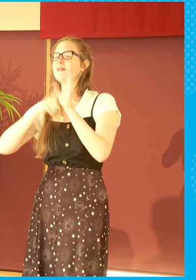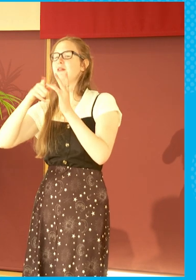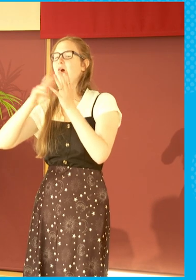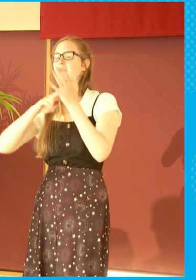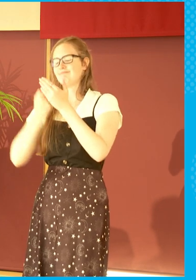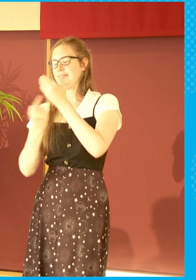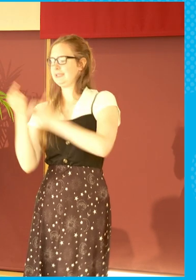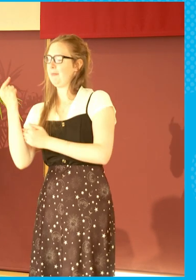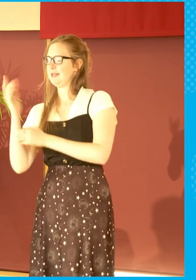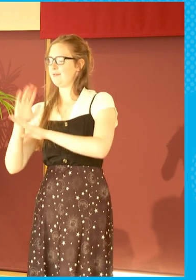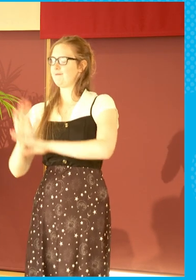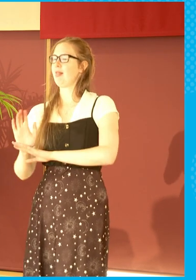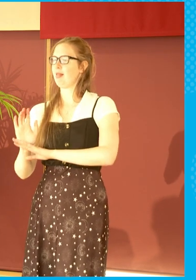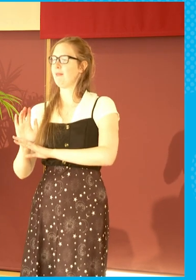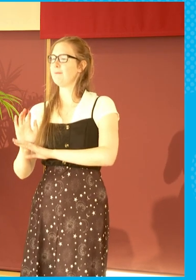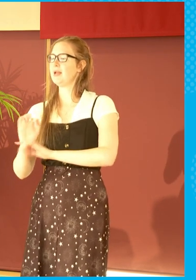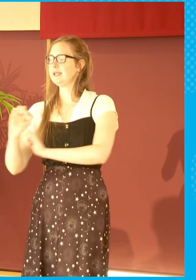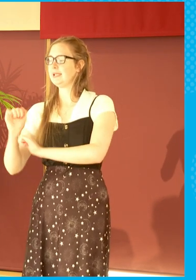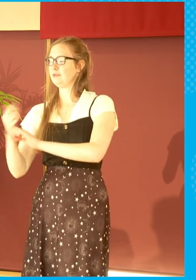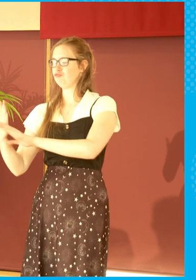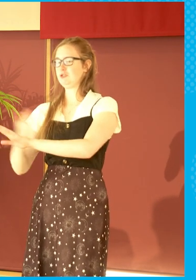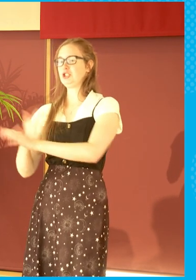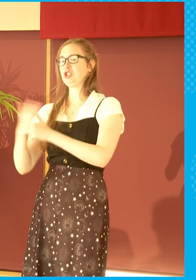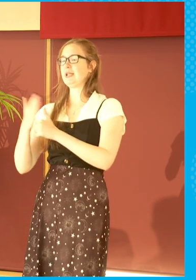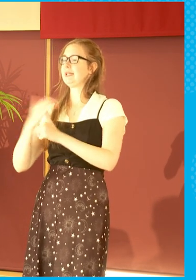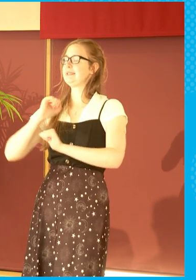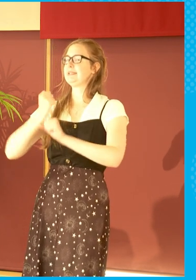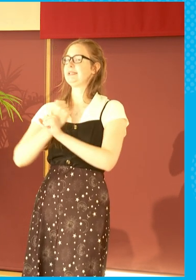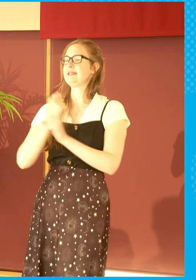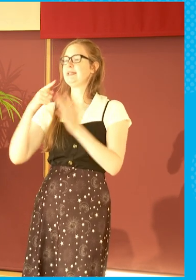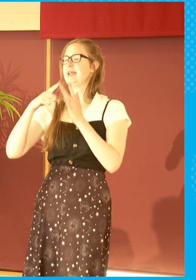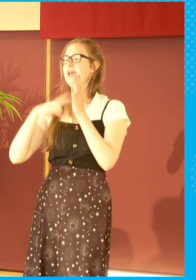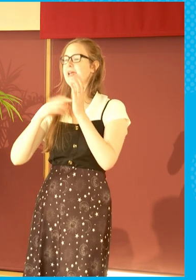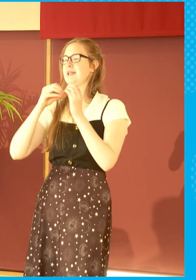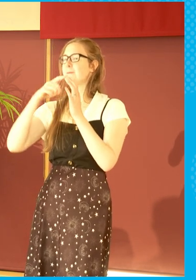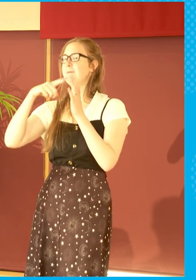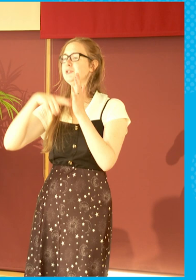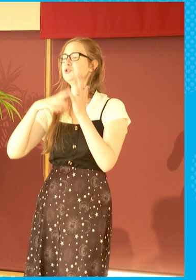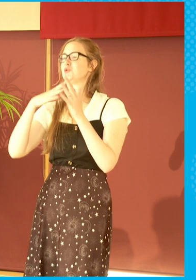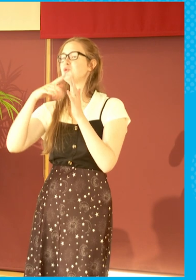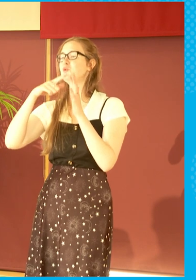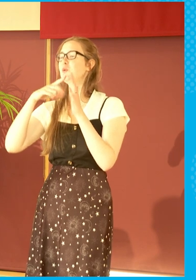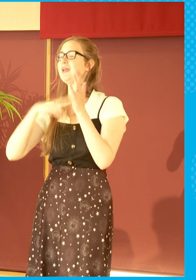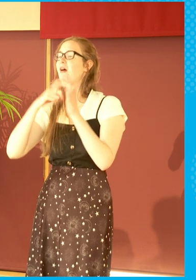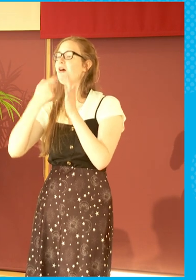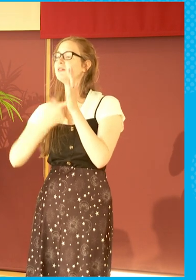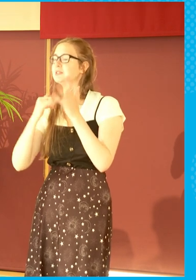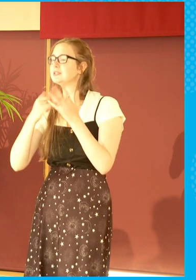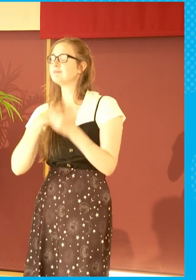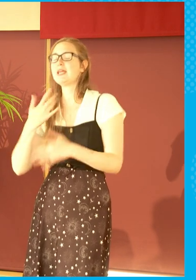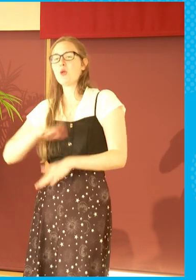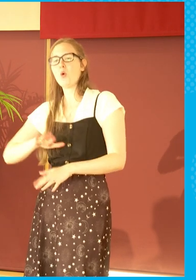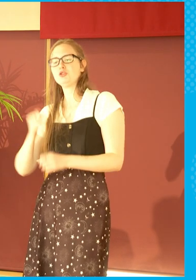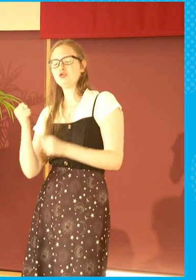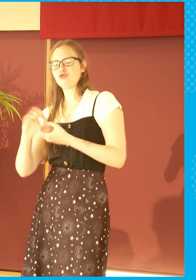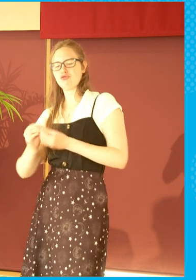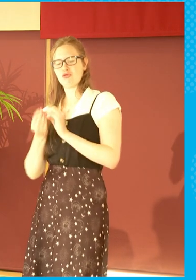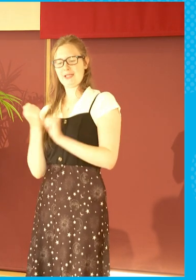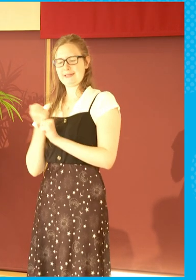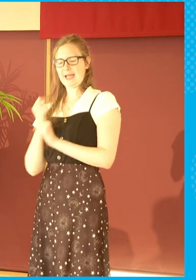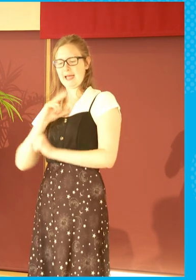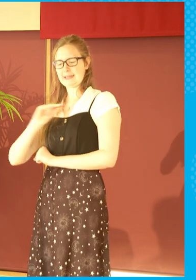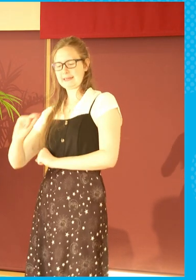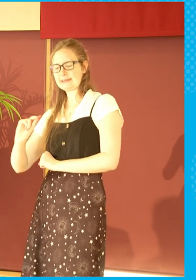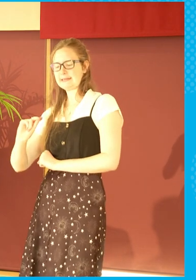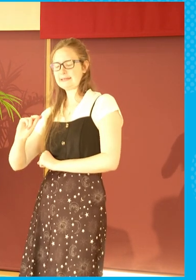made The Inbetweeners for Channel 4. But Chris's view was not only did he want to make a Gaelic drama, he wanted to make it in Sky,